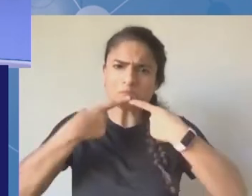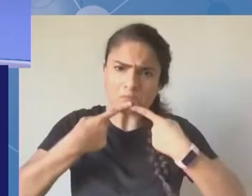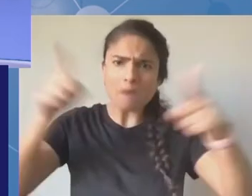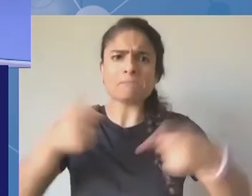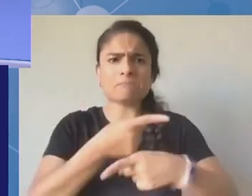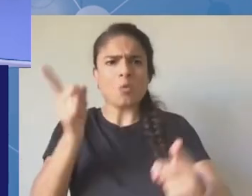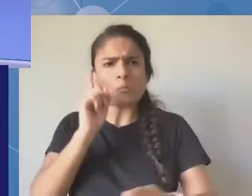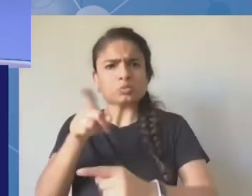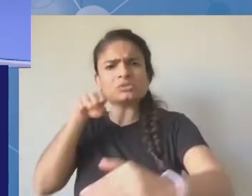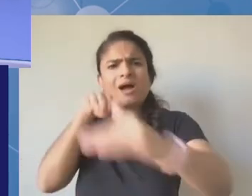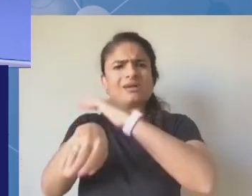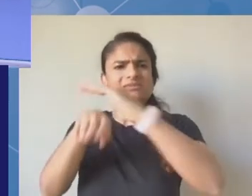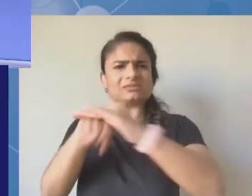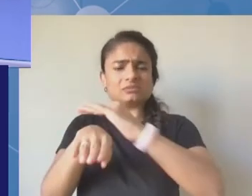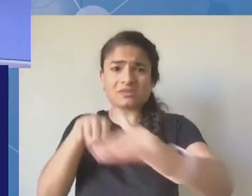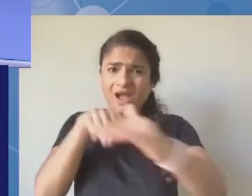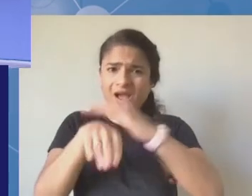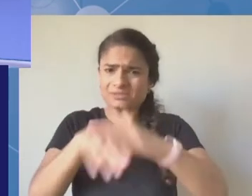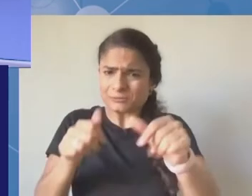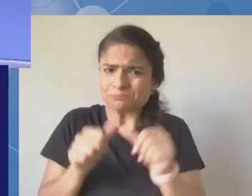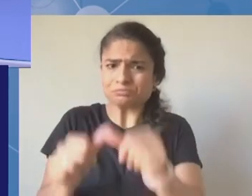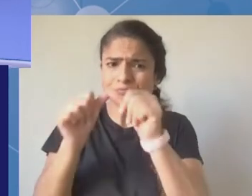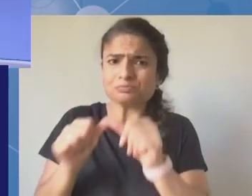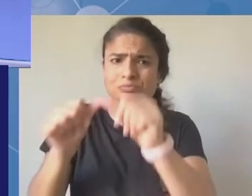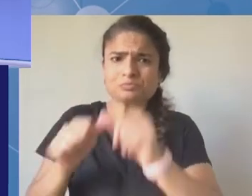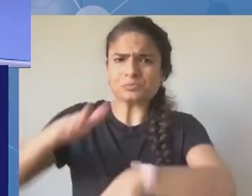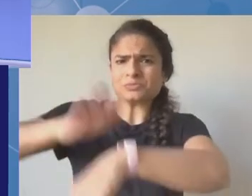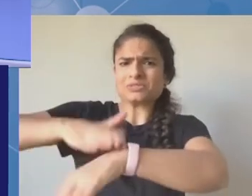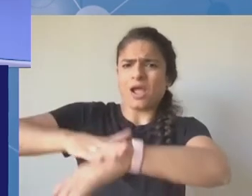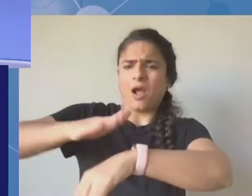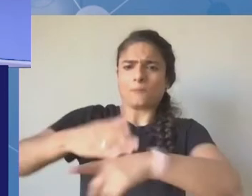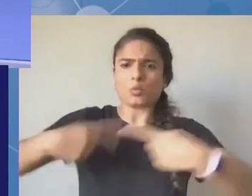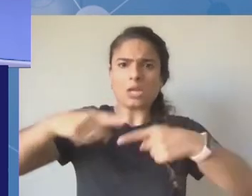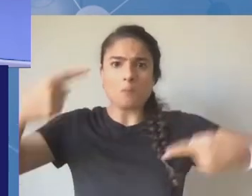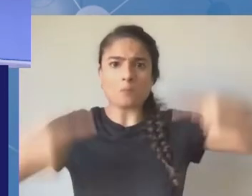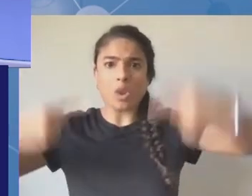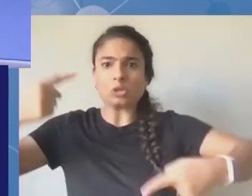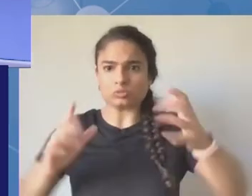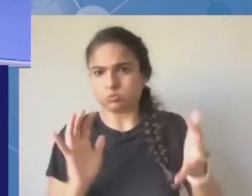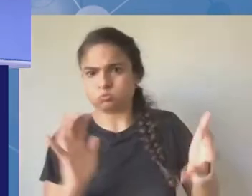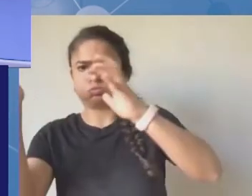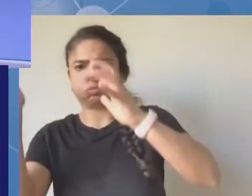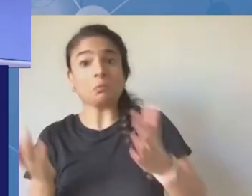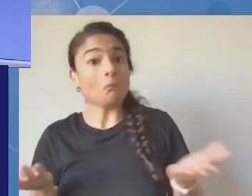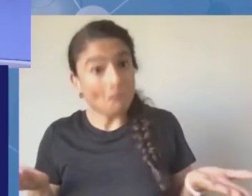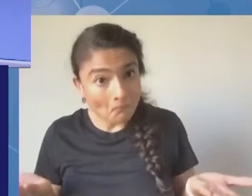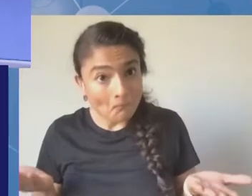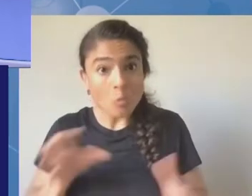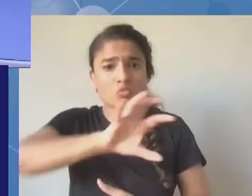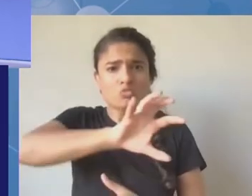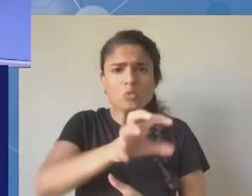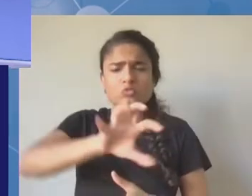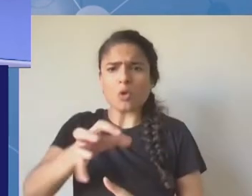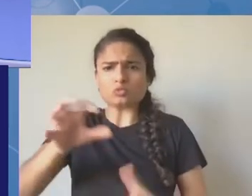activate the function of those law-abiding treaties by work and function of it and then hold them accountable. Otherwise, the credibility of the UN